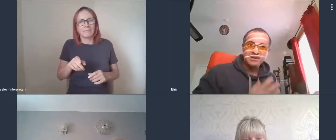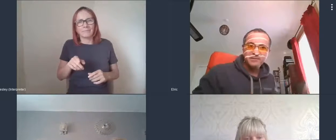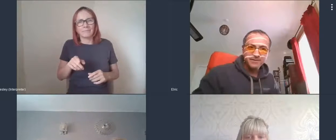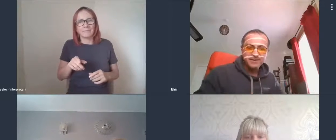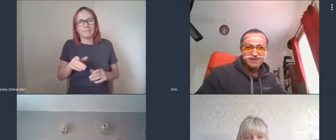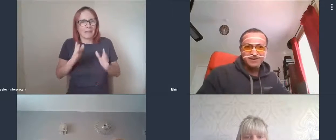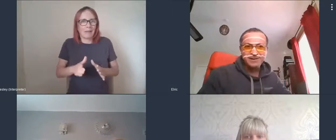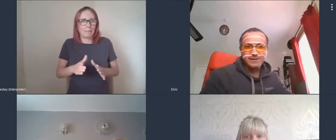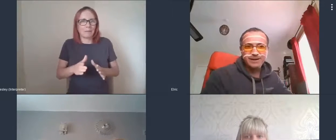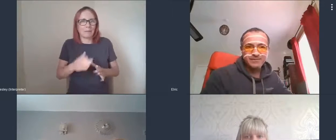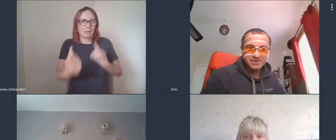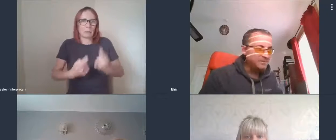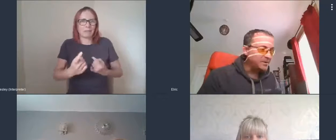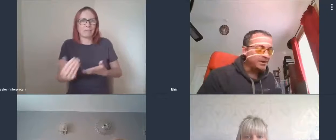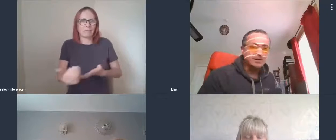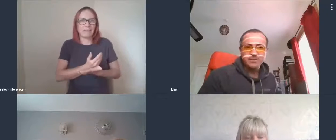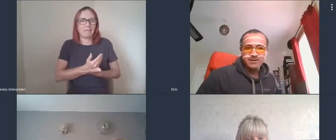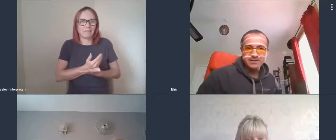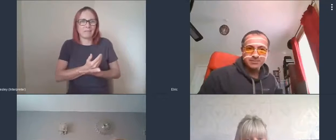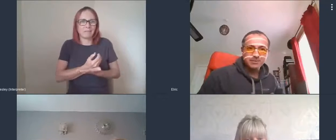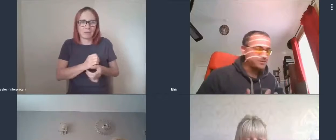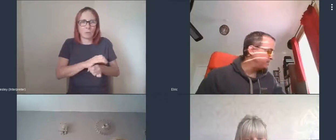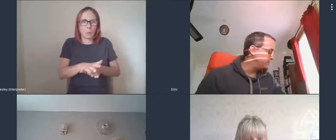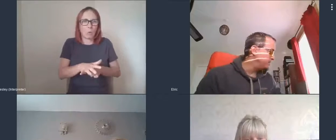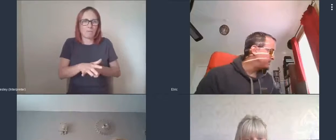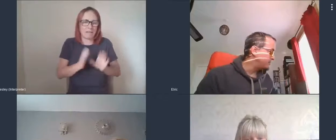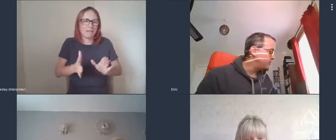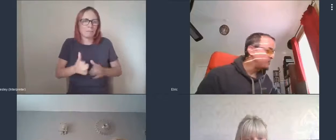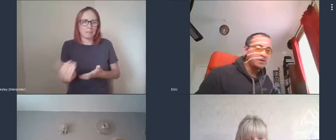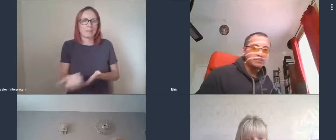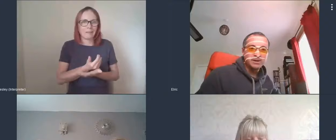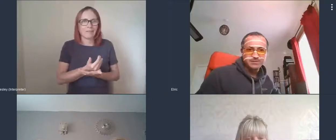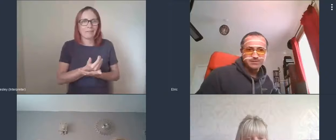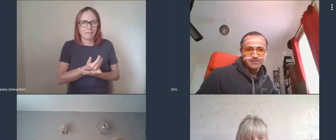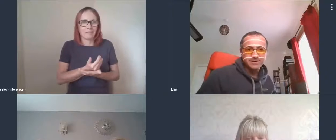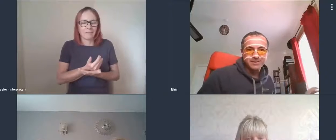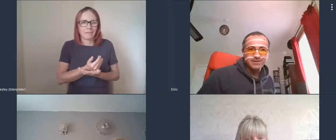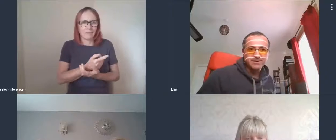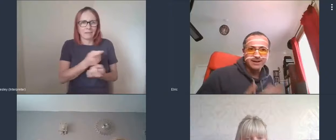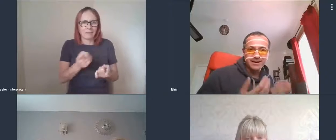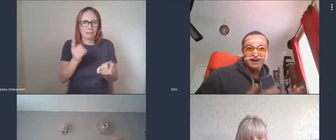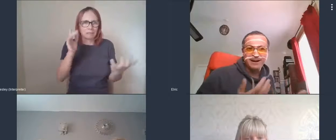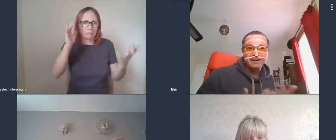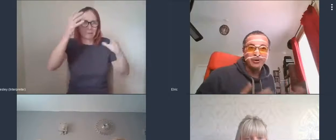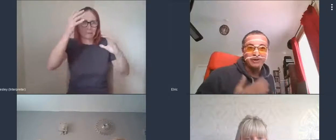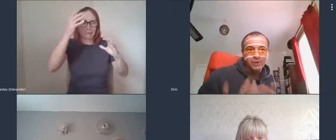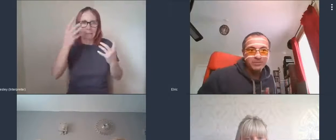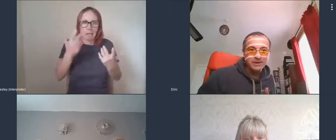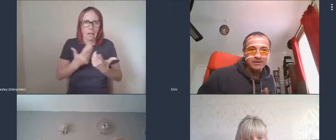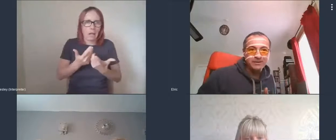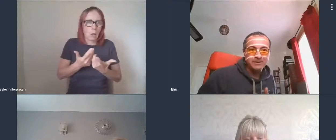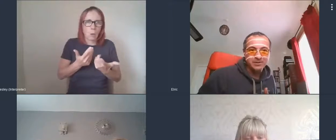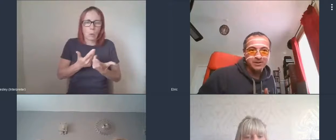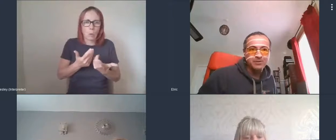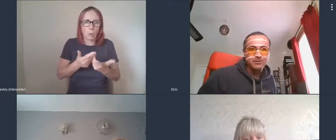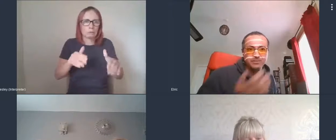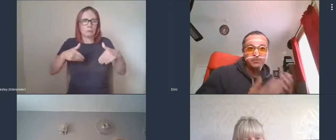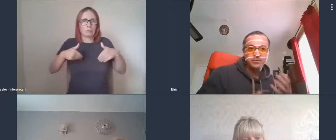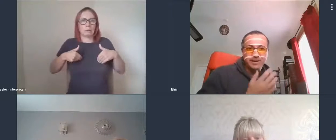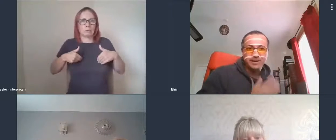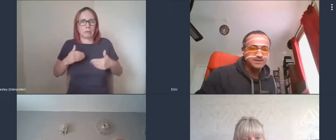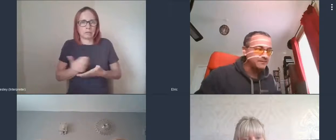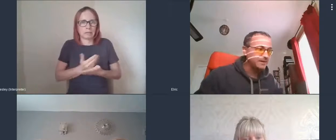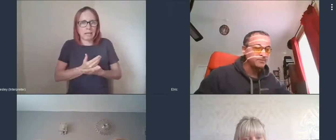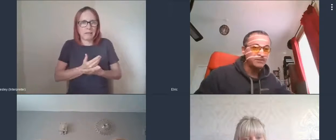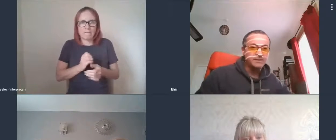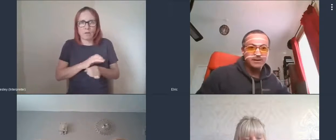safe at the same time as everyone must have been a bit worried about how to avoid contracting COVID, but also